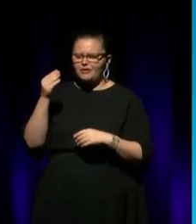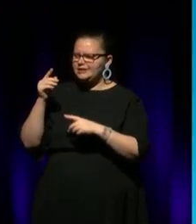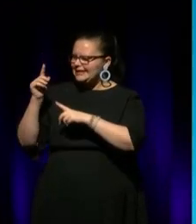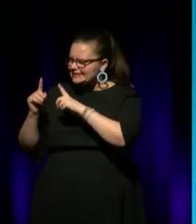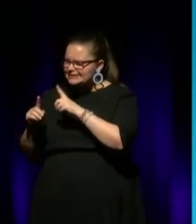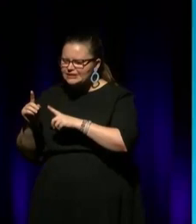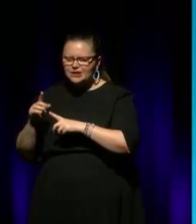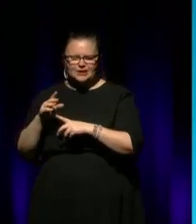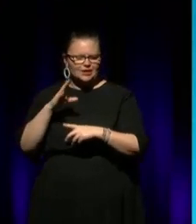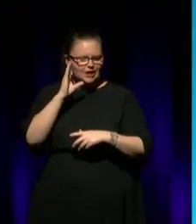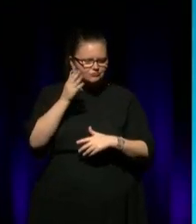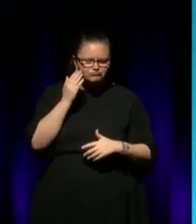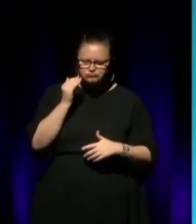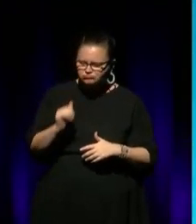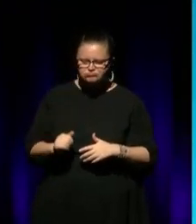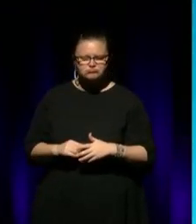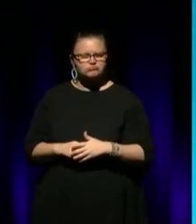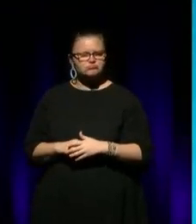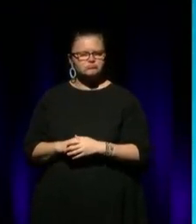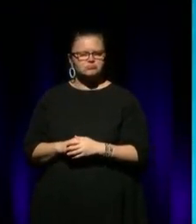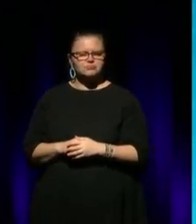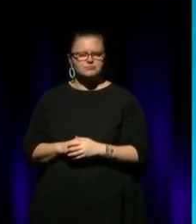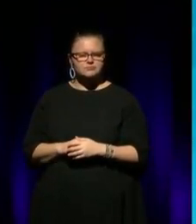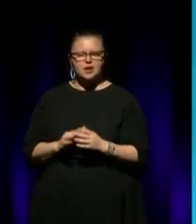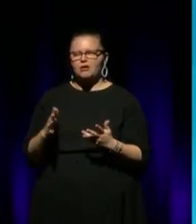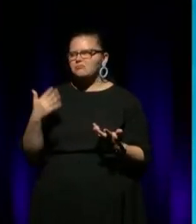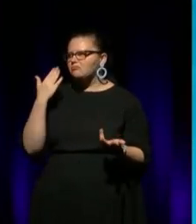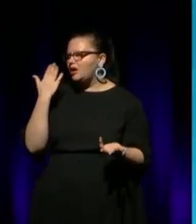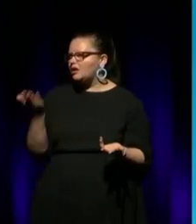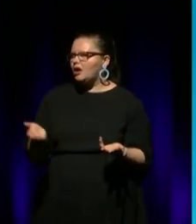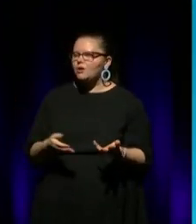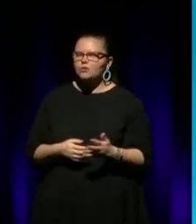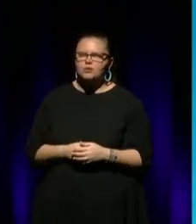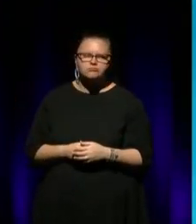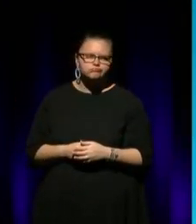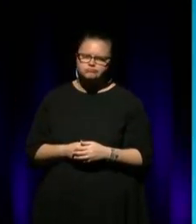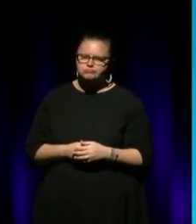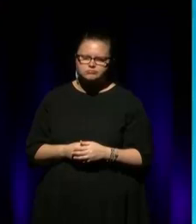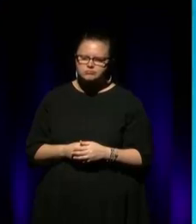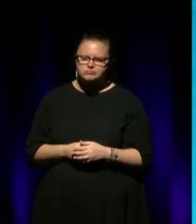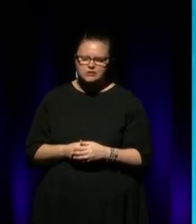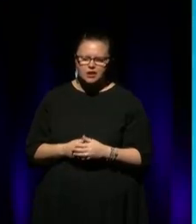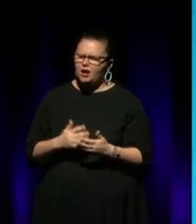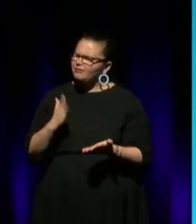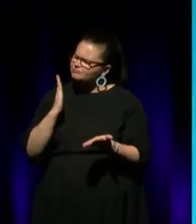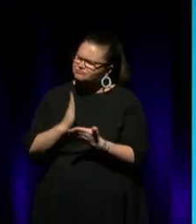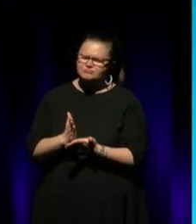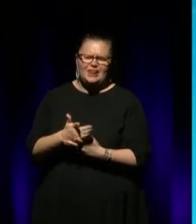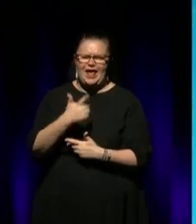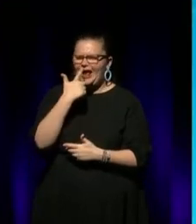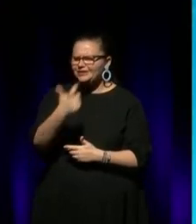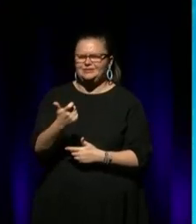to... Like... And not just... I don't know. Just all... I've ever been really fortunate. I've just